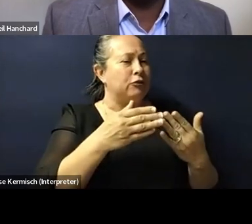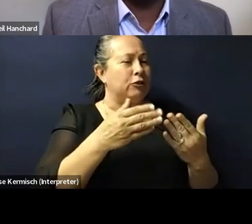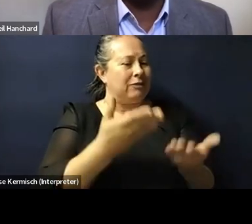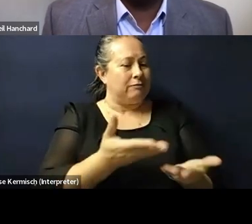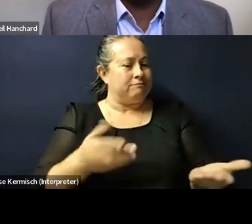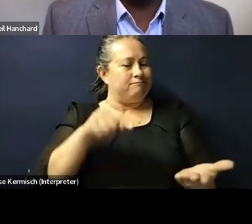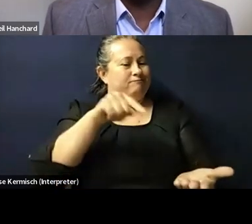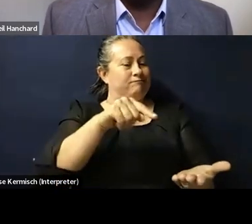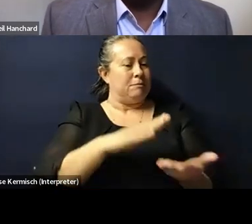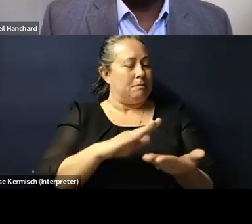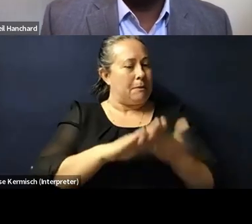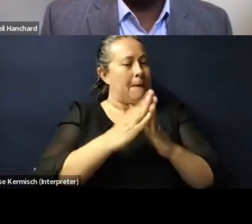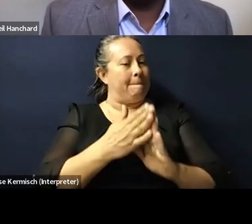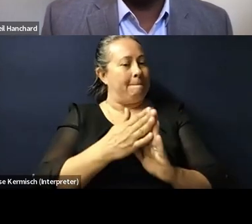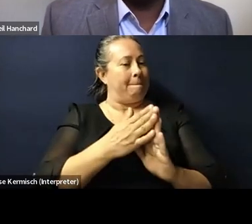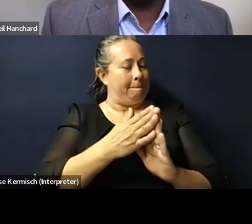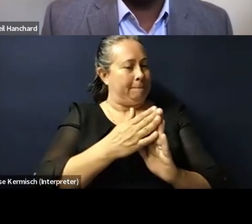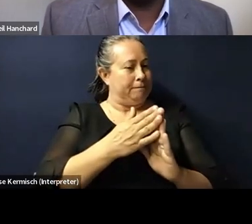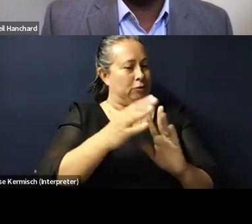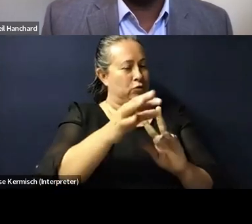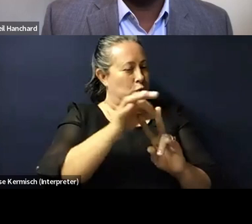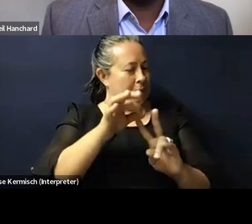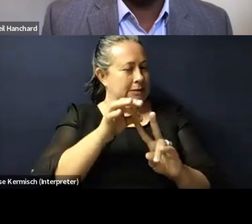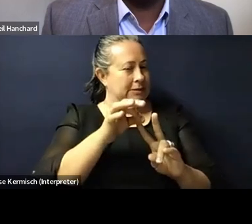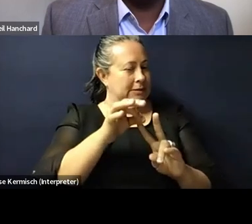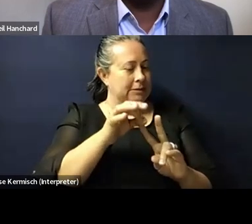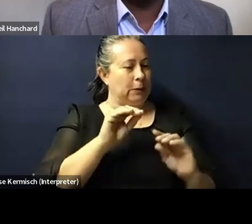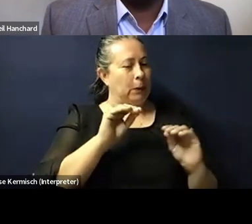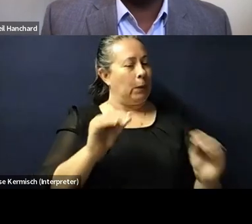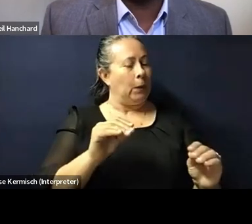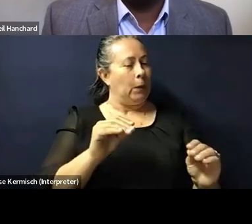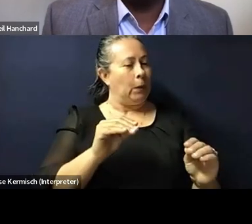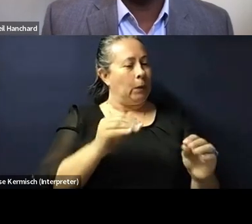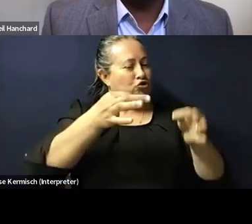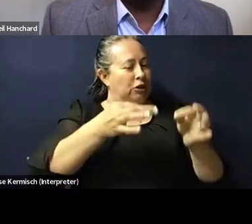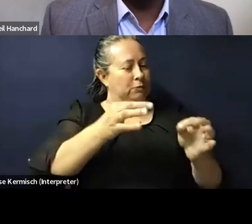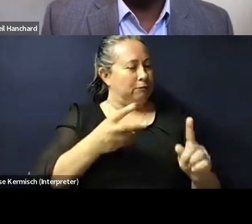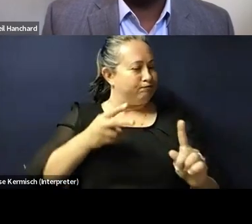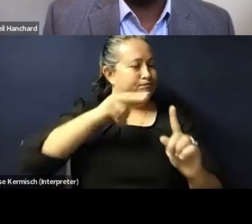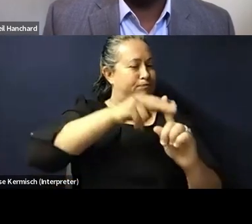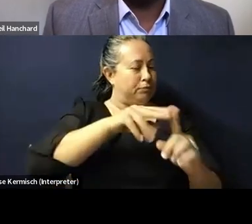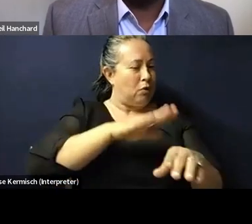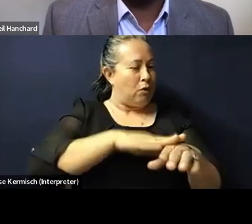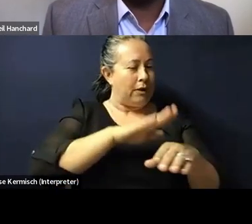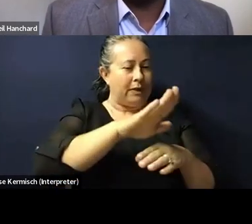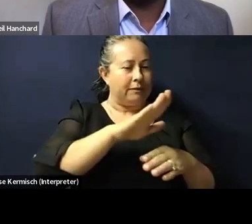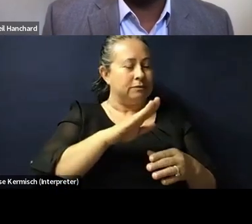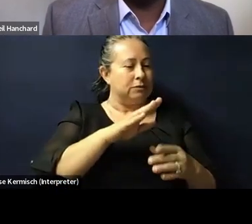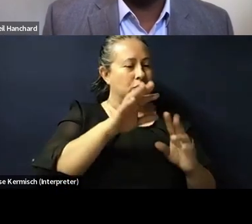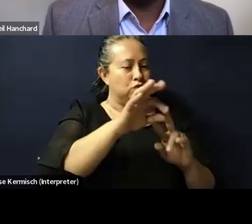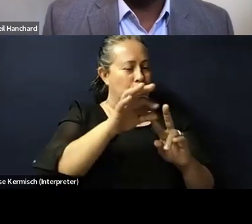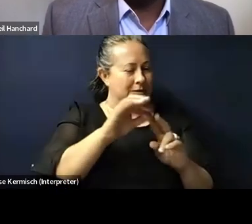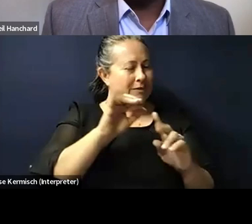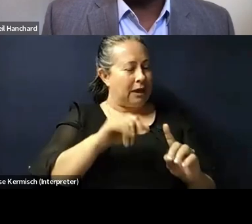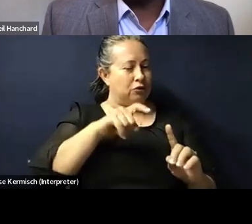remains a choice, um, and that there's no judgment placed upon that choice, um, as a starting